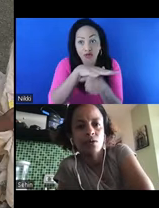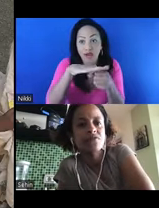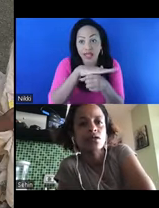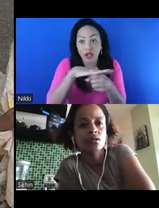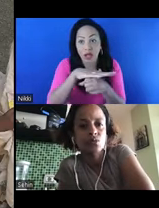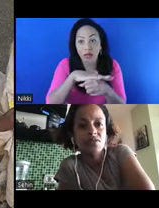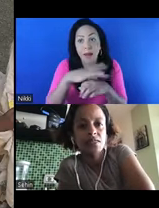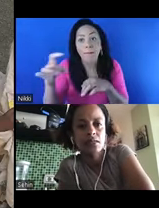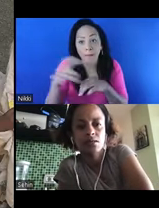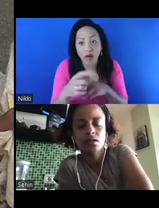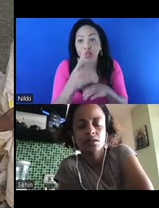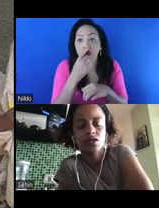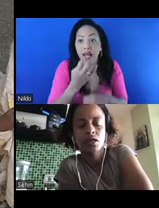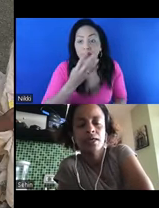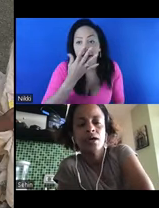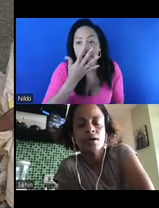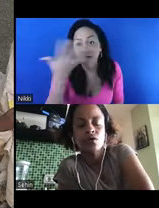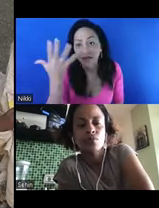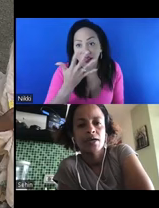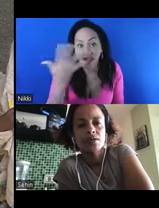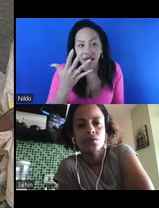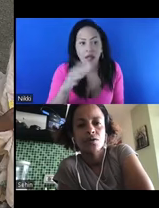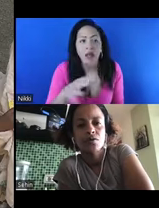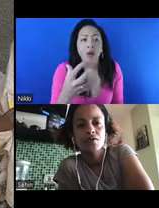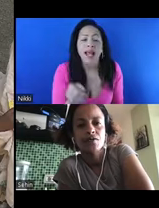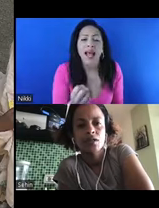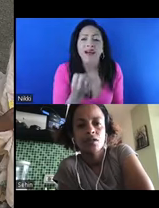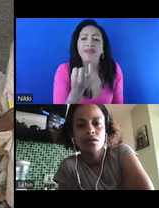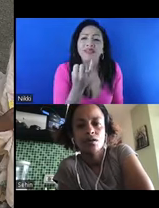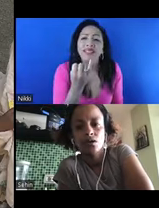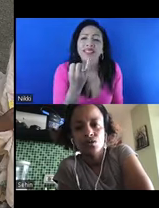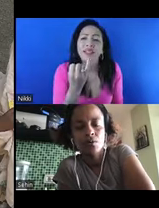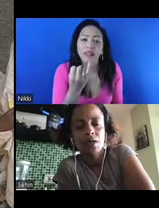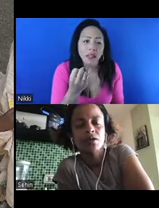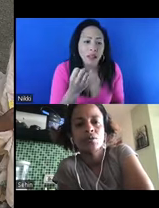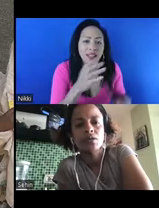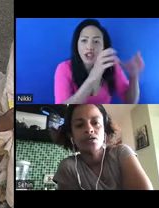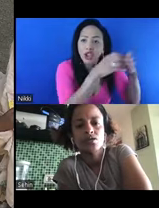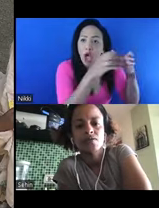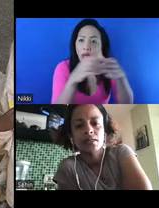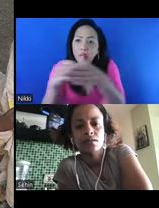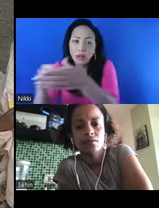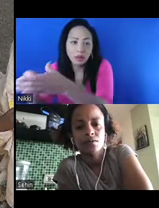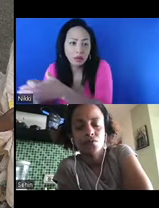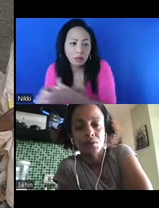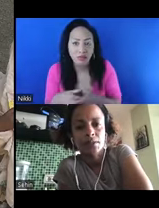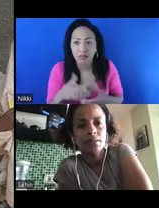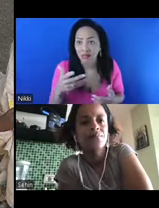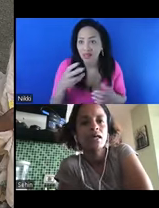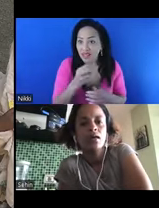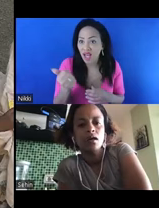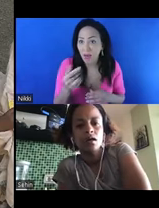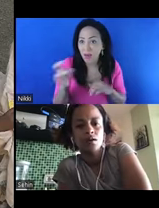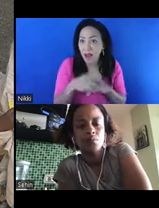circles. have 16 circles, actually, comprised of 250 girls who are married between the ages of 10 and 14.